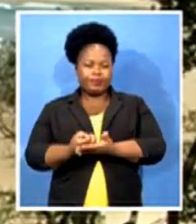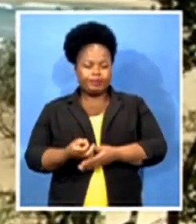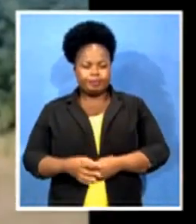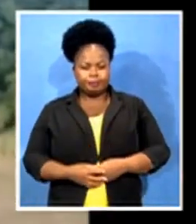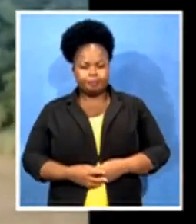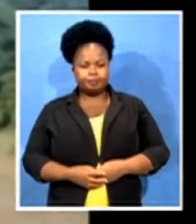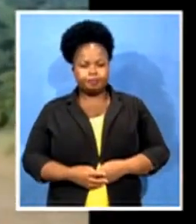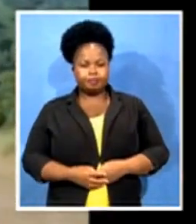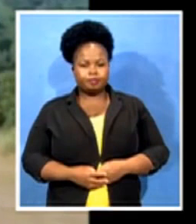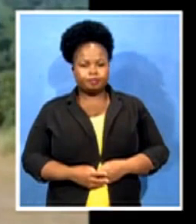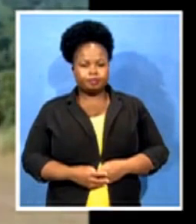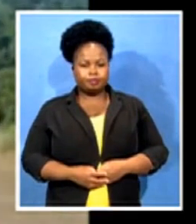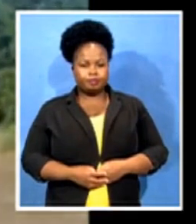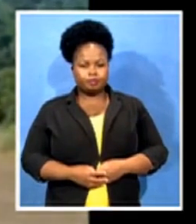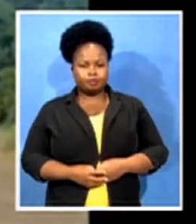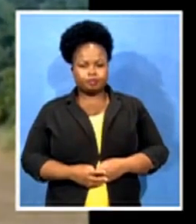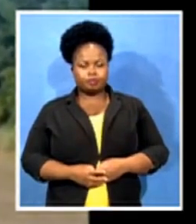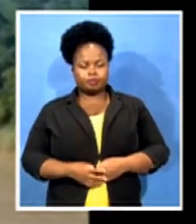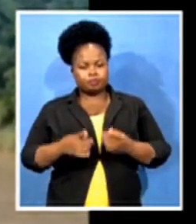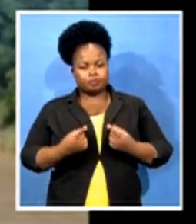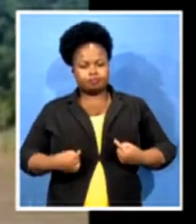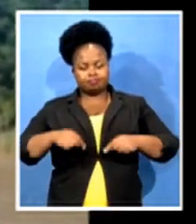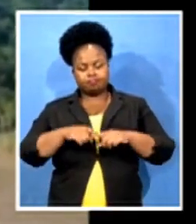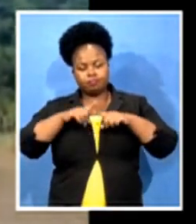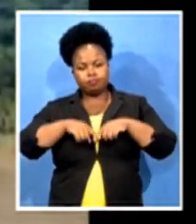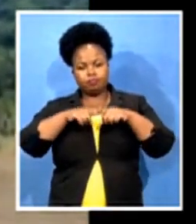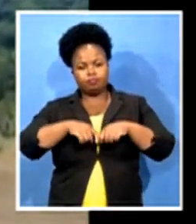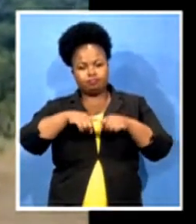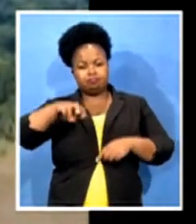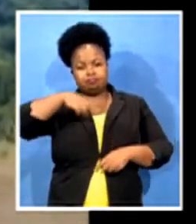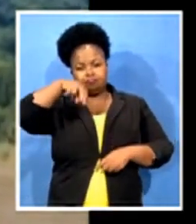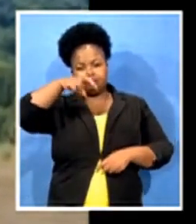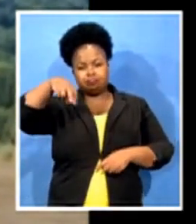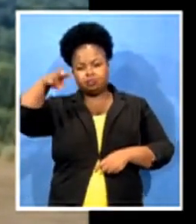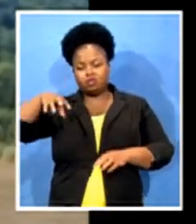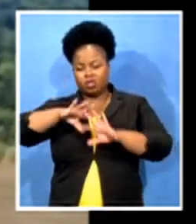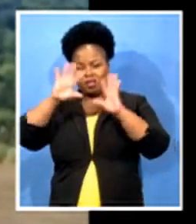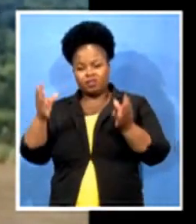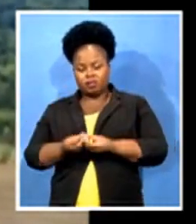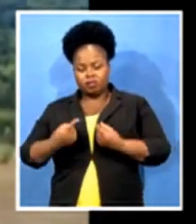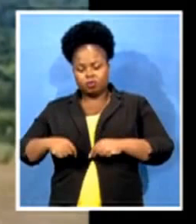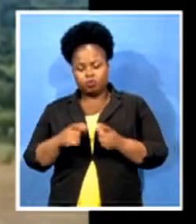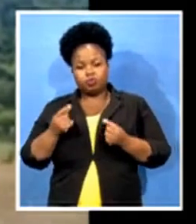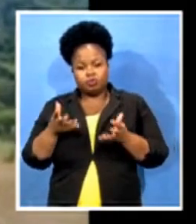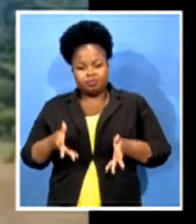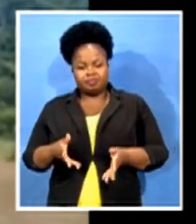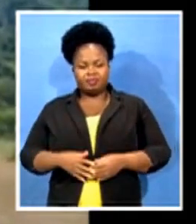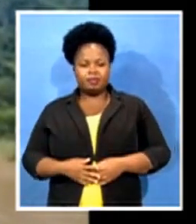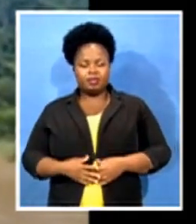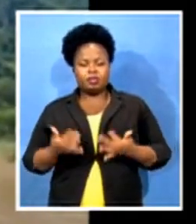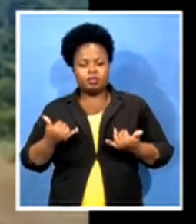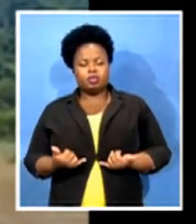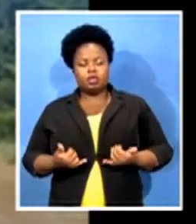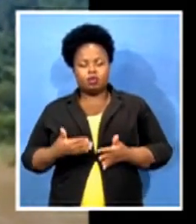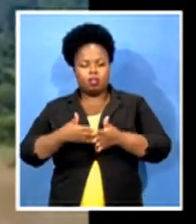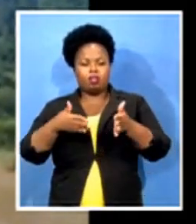depend on tourism for everything that we do. And that has taken a fall at this time.